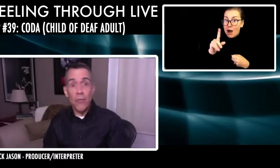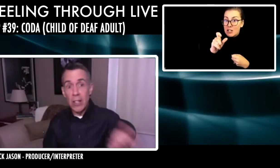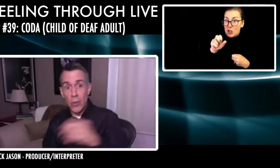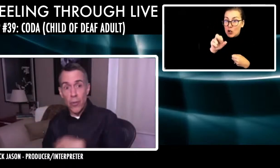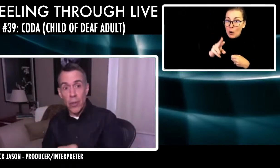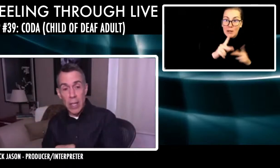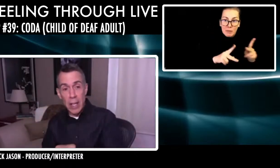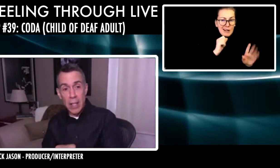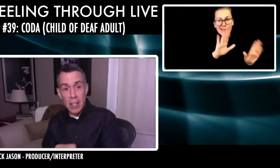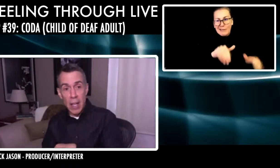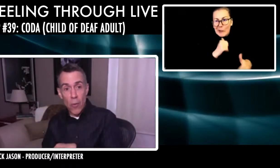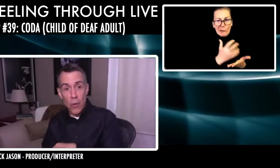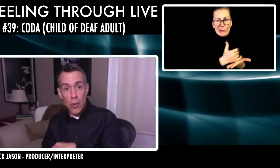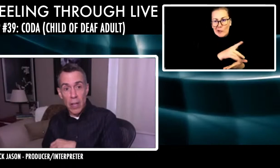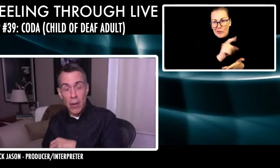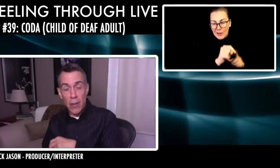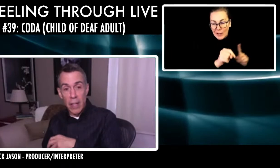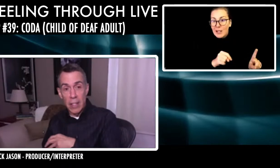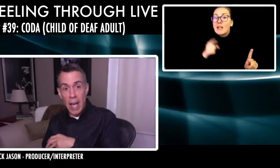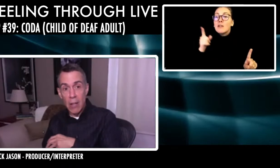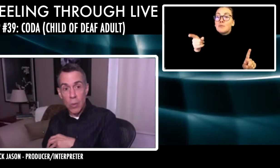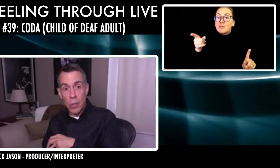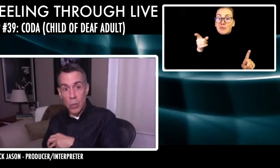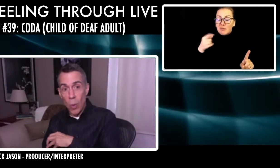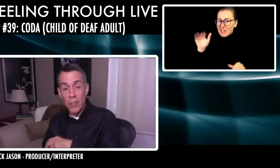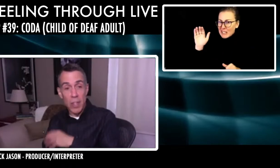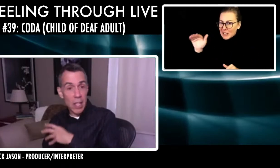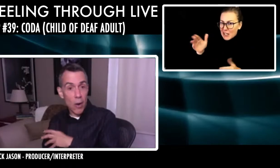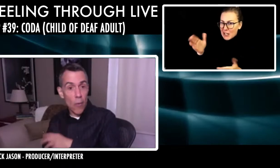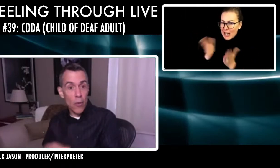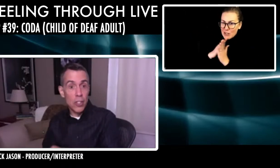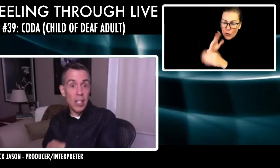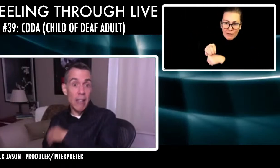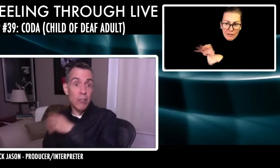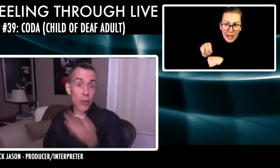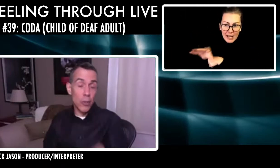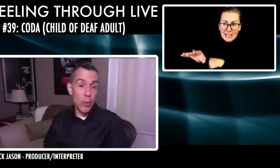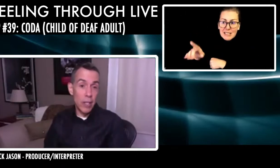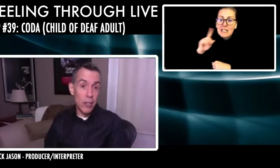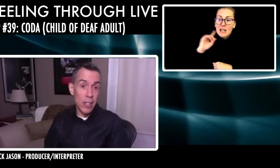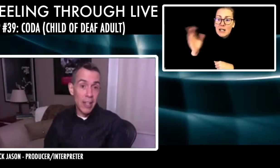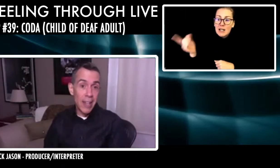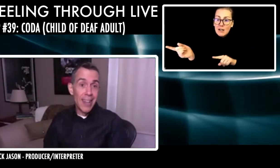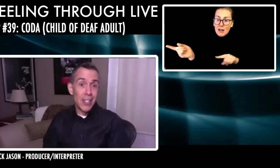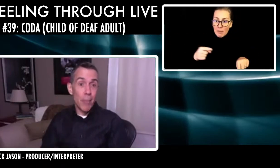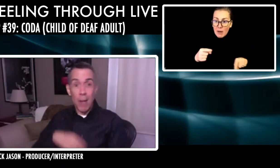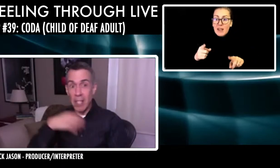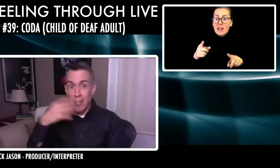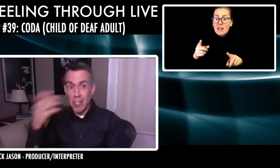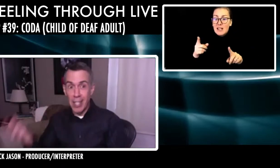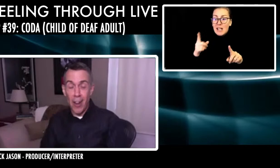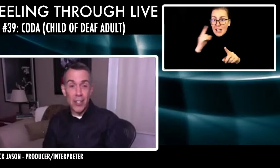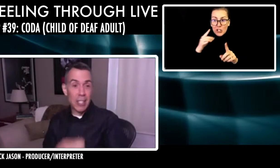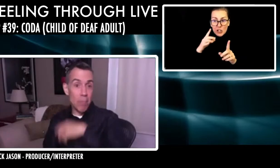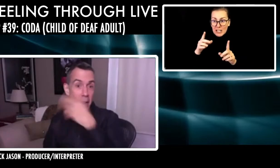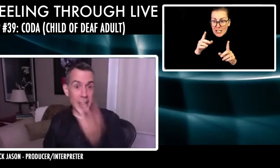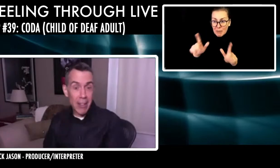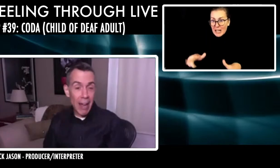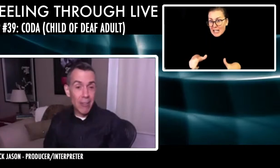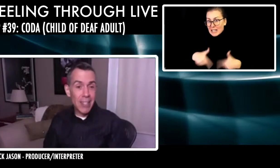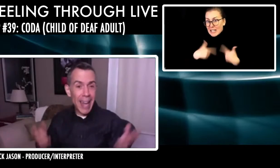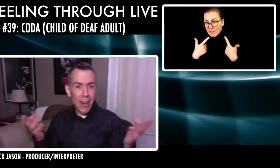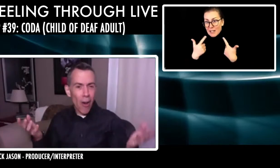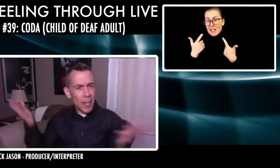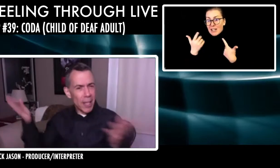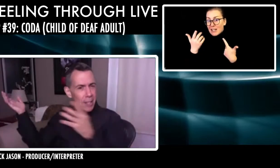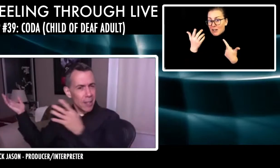He invites her for the weekend to stay over at his house with his wife to think it over. She lives there for two years. She becomes like their second daughter. She gets married at